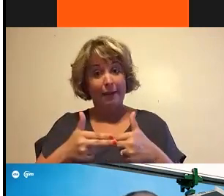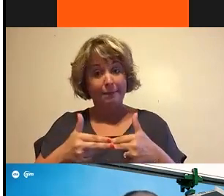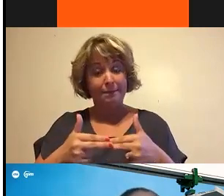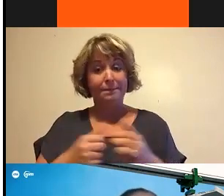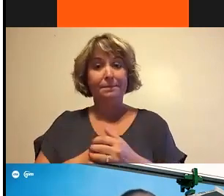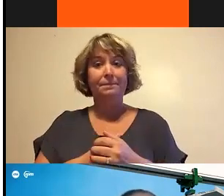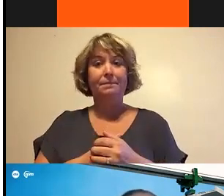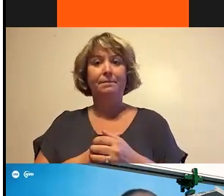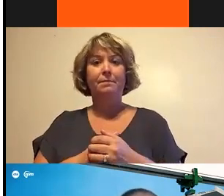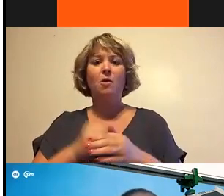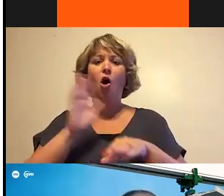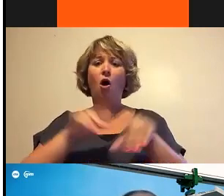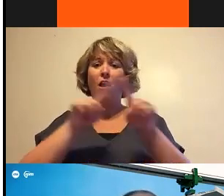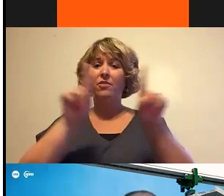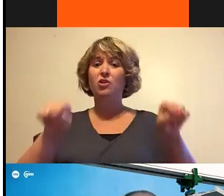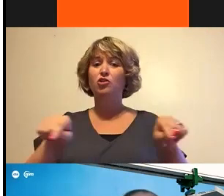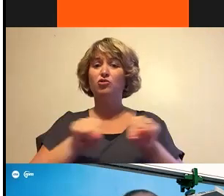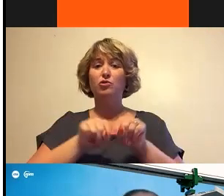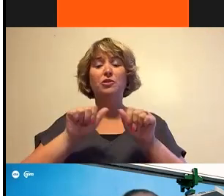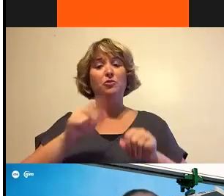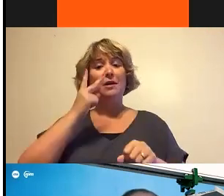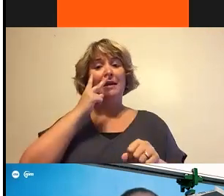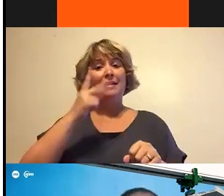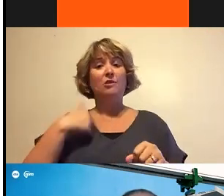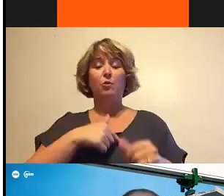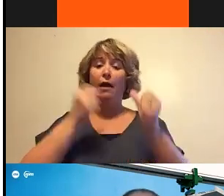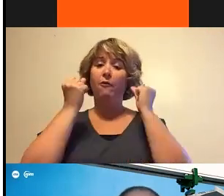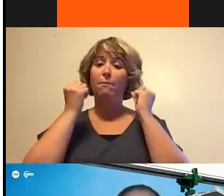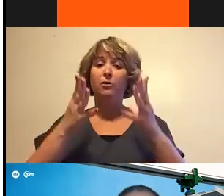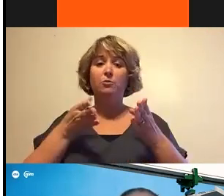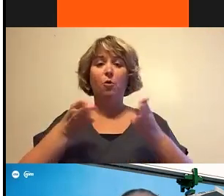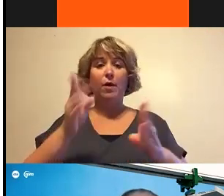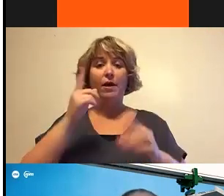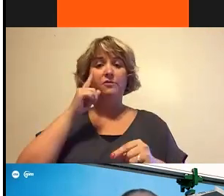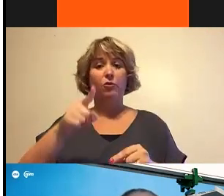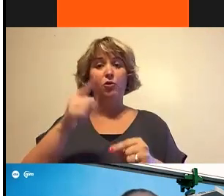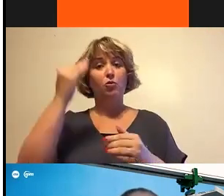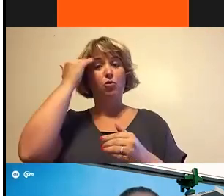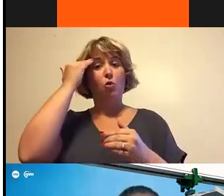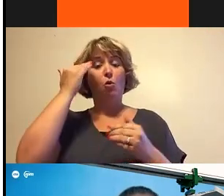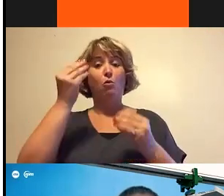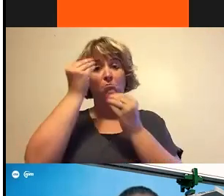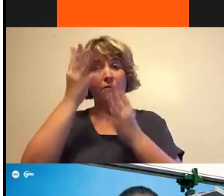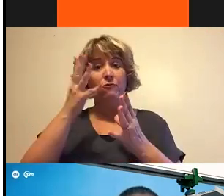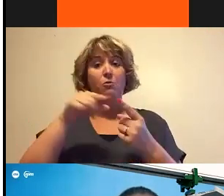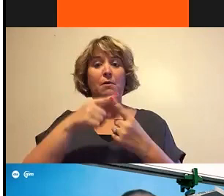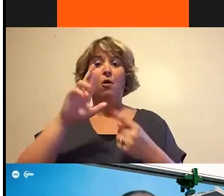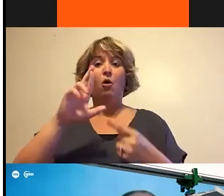On the screen, you can see that we have multiple ways for you to stay informed about the RPM project.